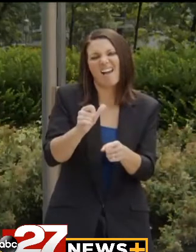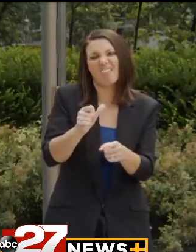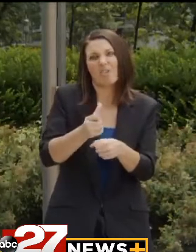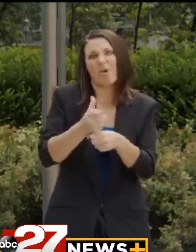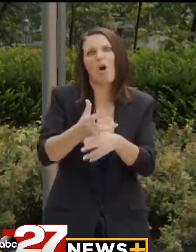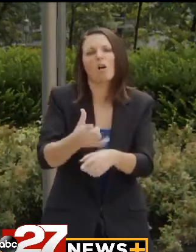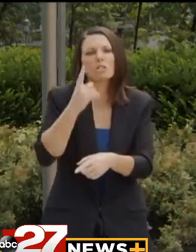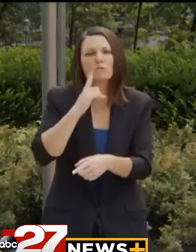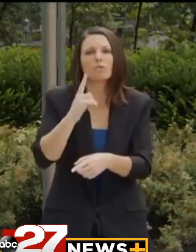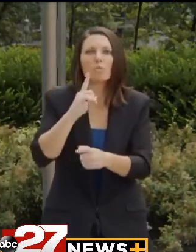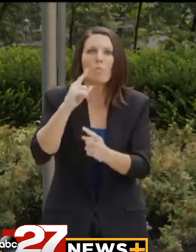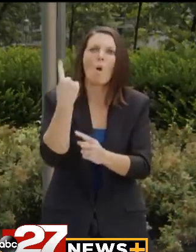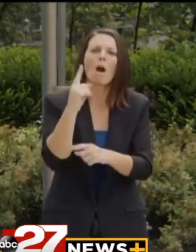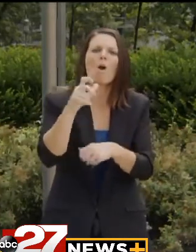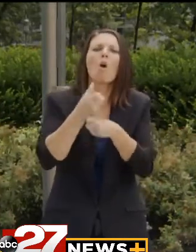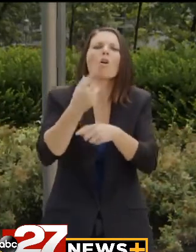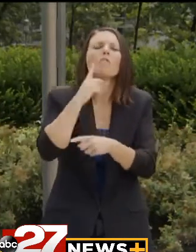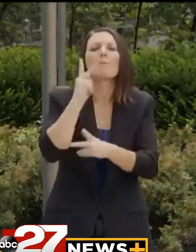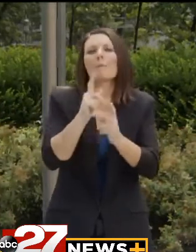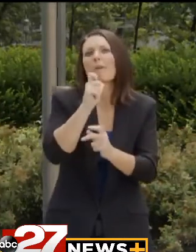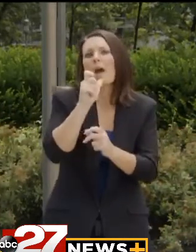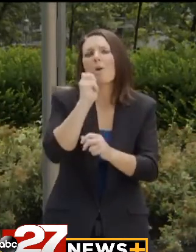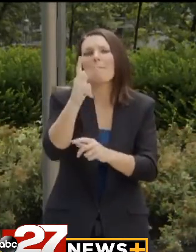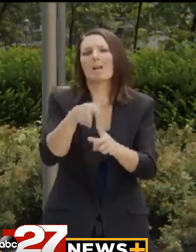cause for individuals, uh, returning to work.